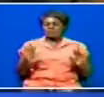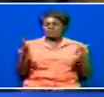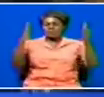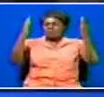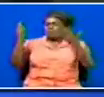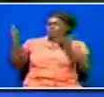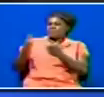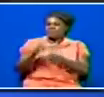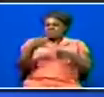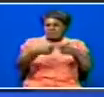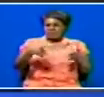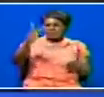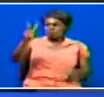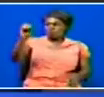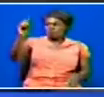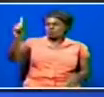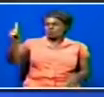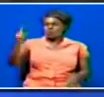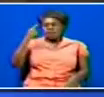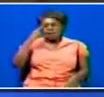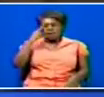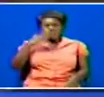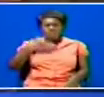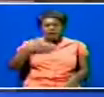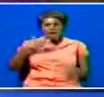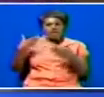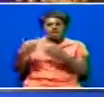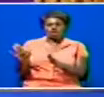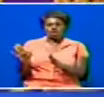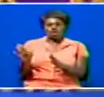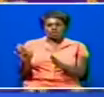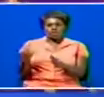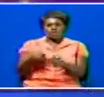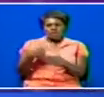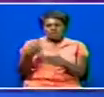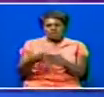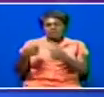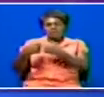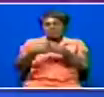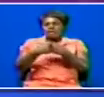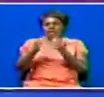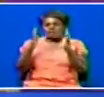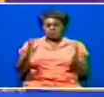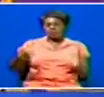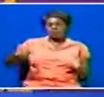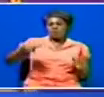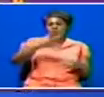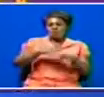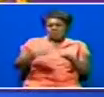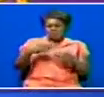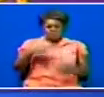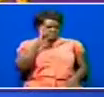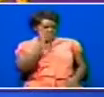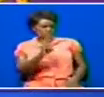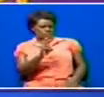In the year 2001, I lost one of my eye. And after losing my eye, it was a real challenge even to walk in the streets because everyone was looking at